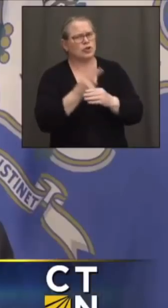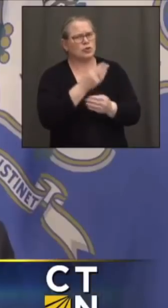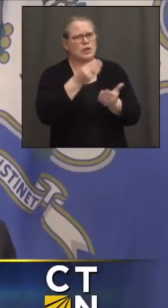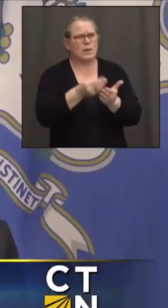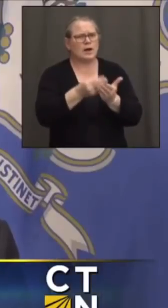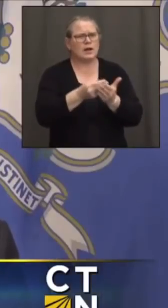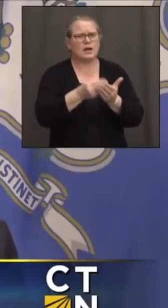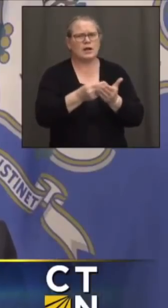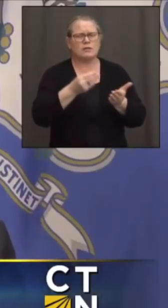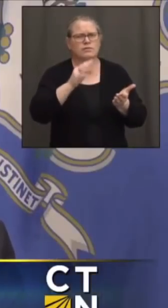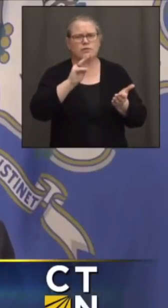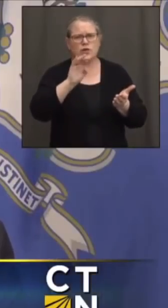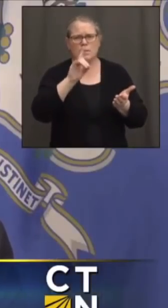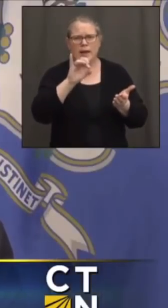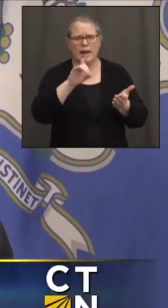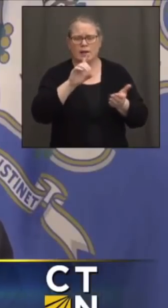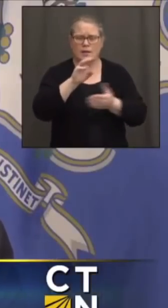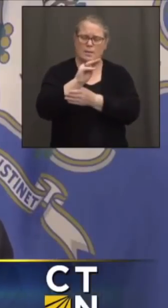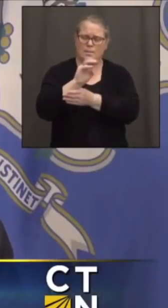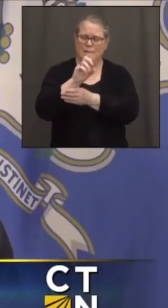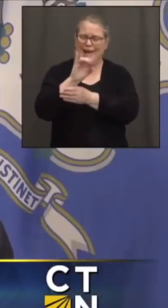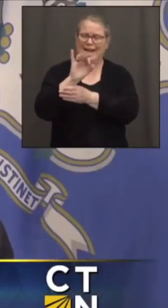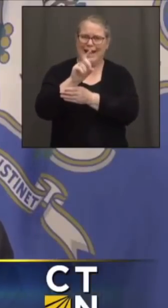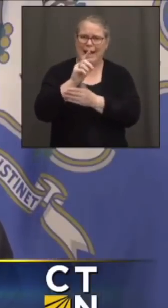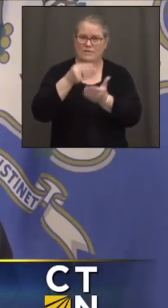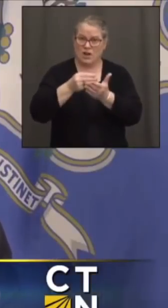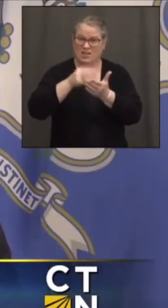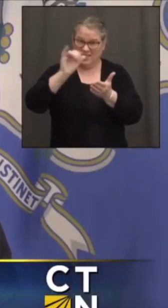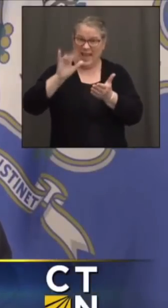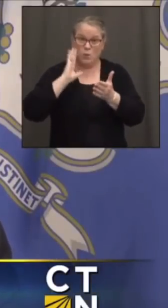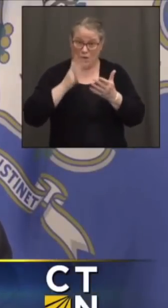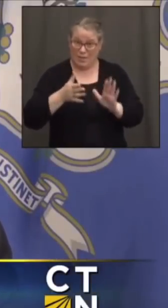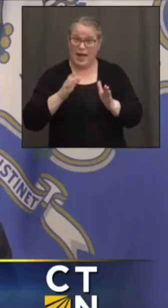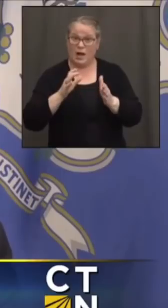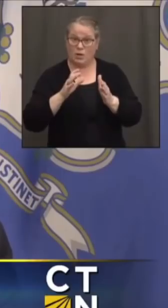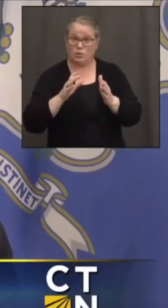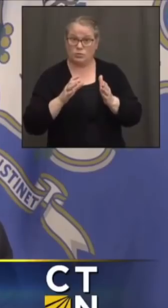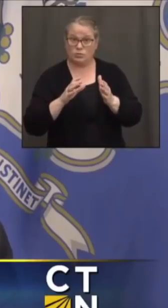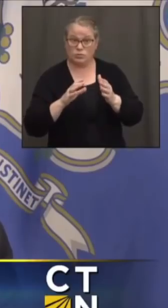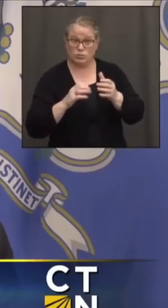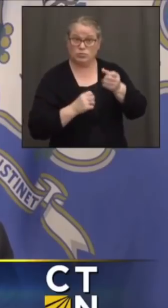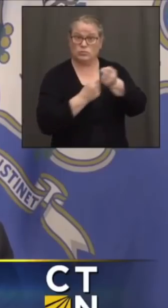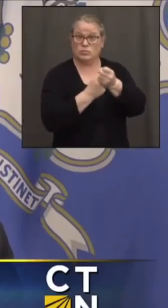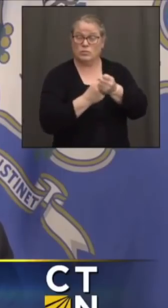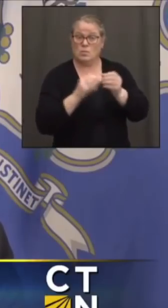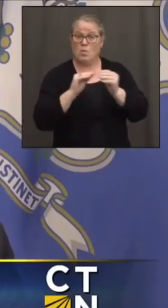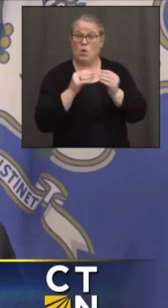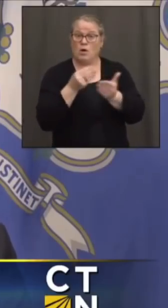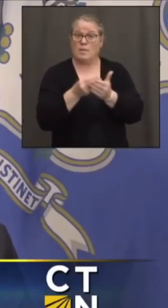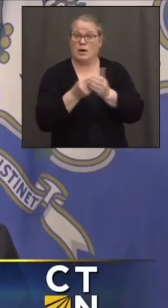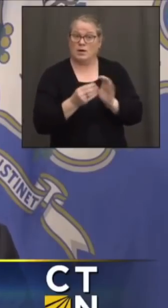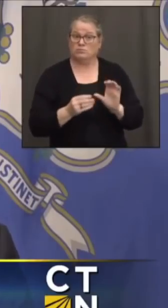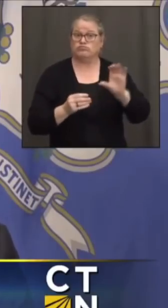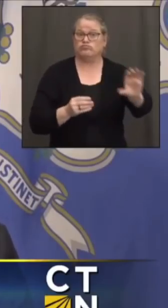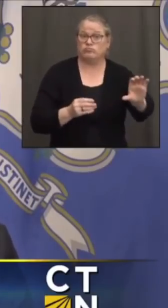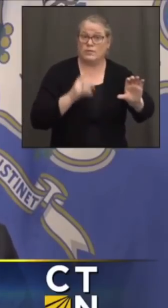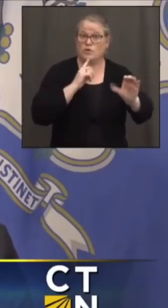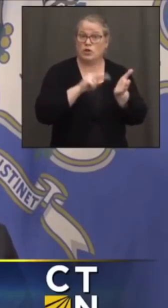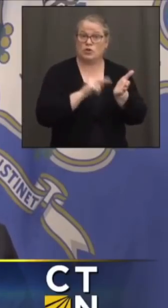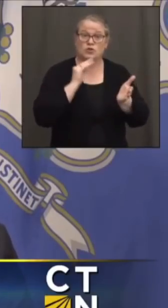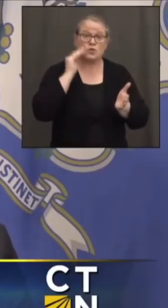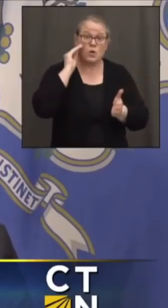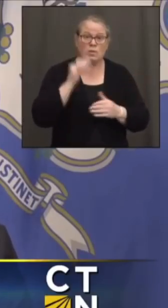We're able to put it on the table because, you know, we're running a surplus. We're able to put it on the table because we had already projected